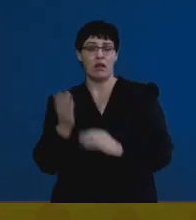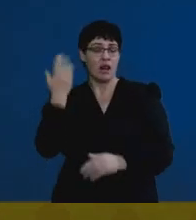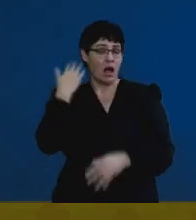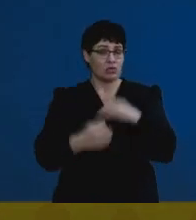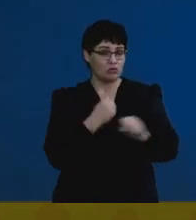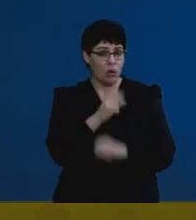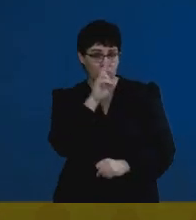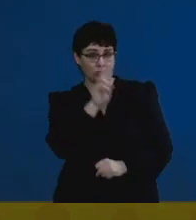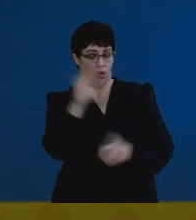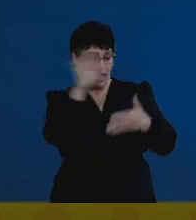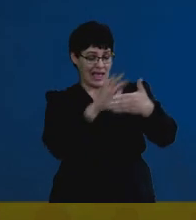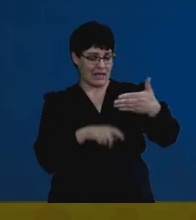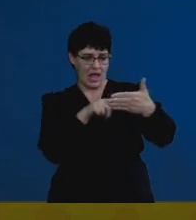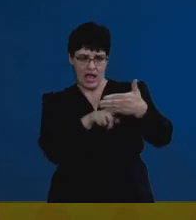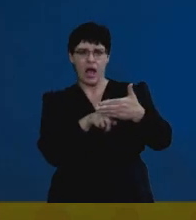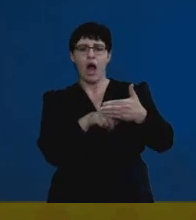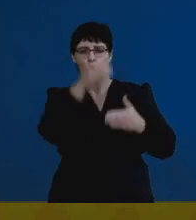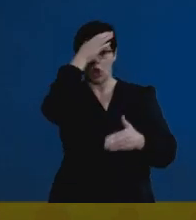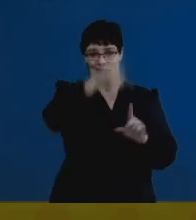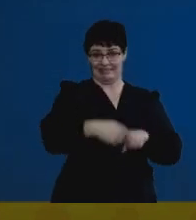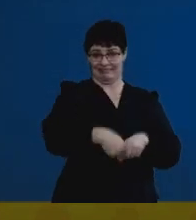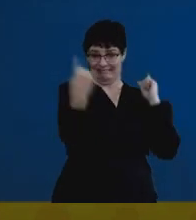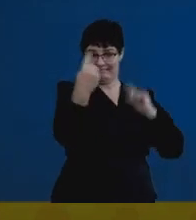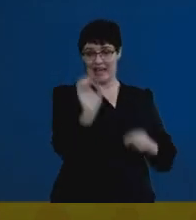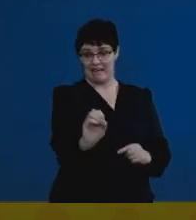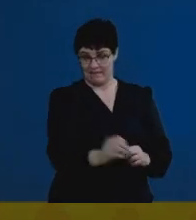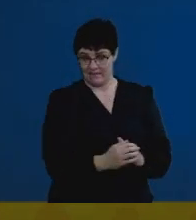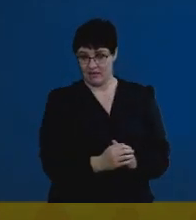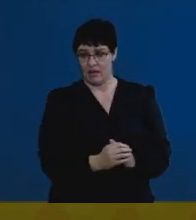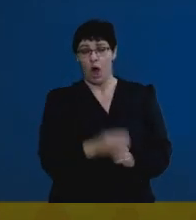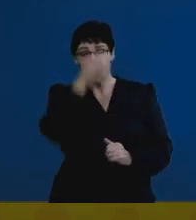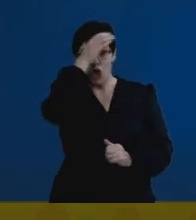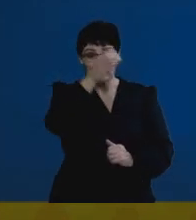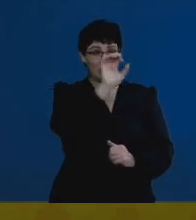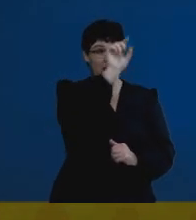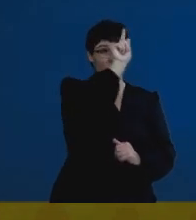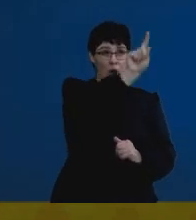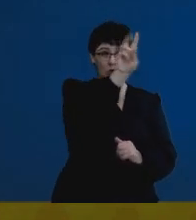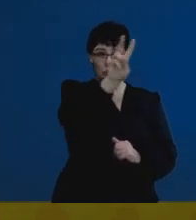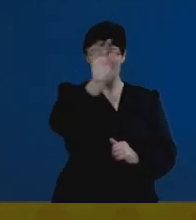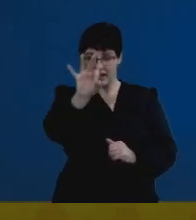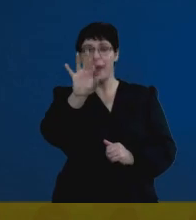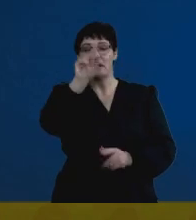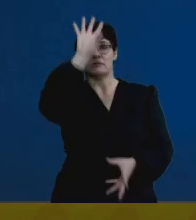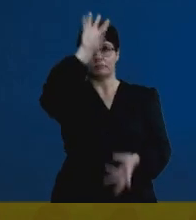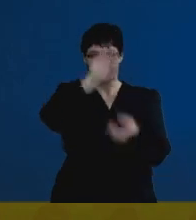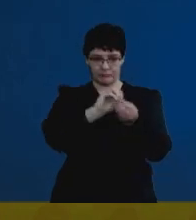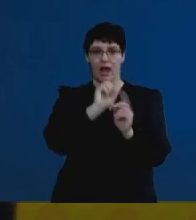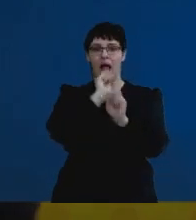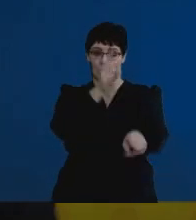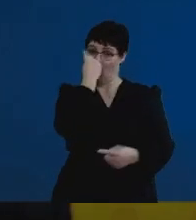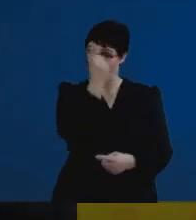when essays weigh on different concepts. You need to bring together those concepts into a comprehensive answer.